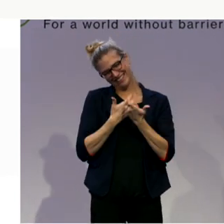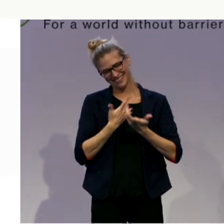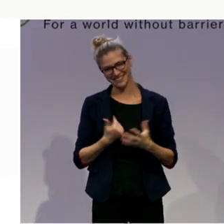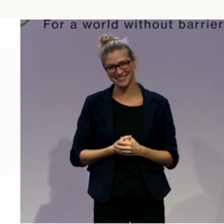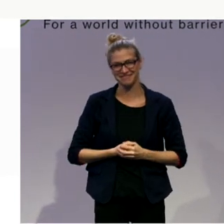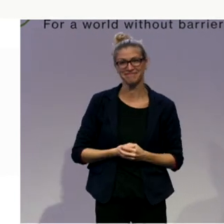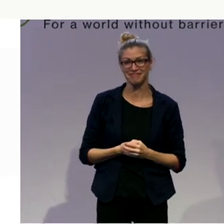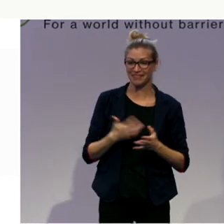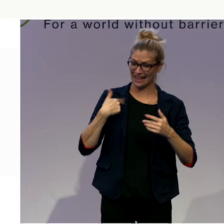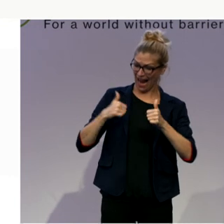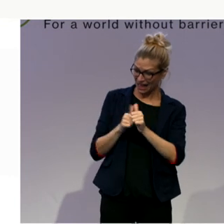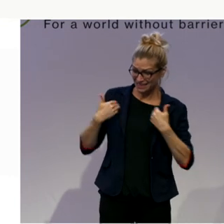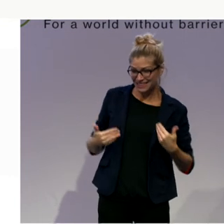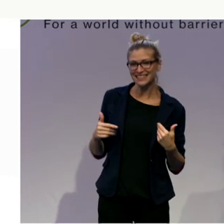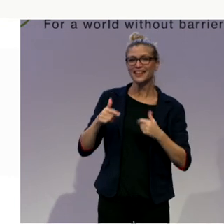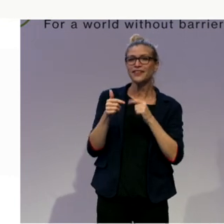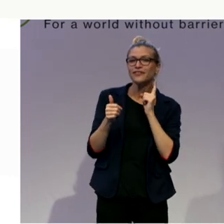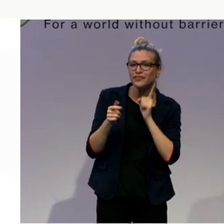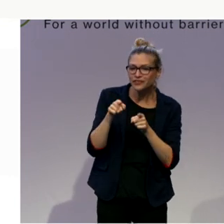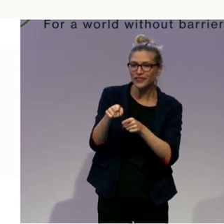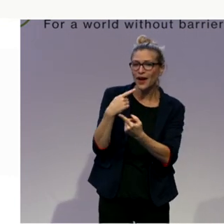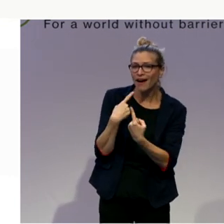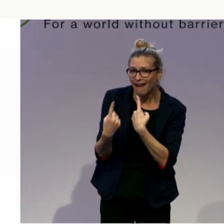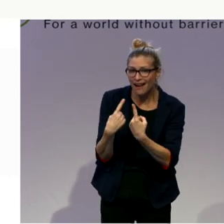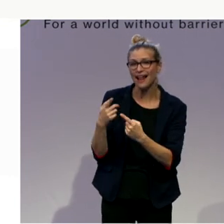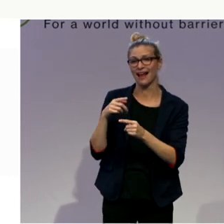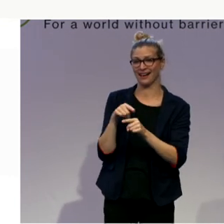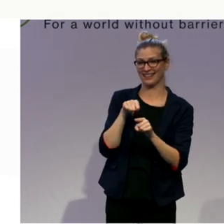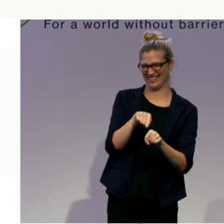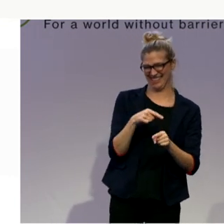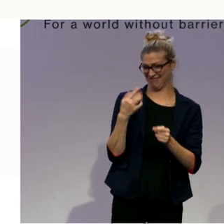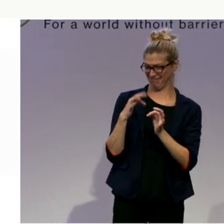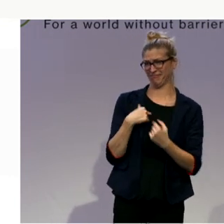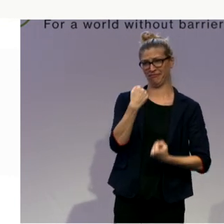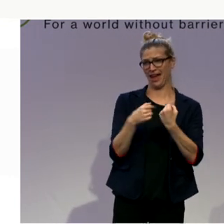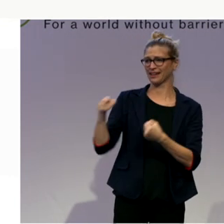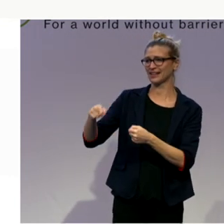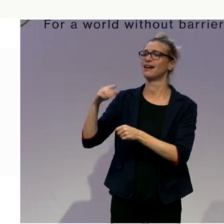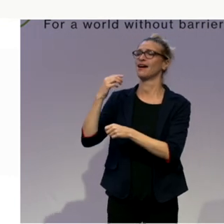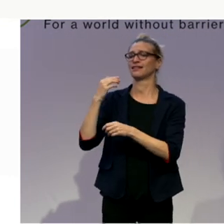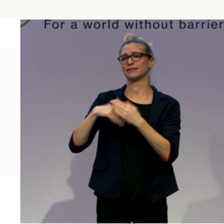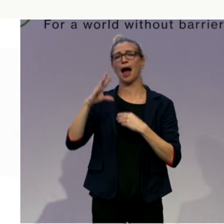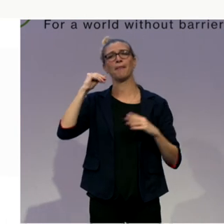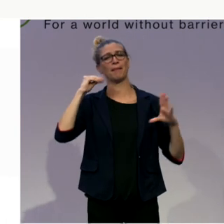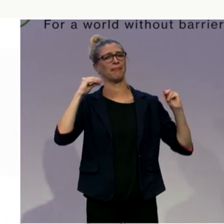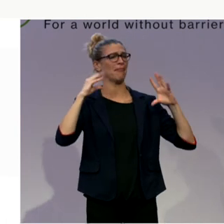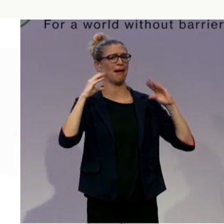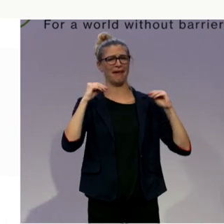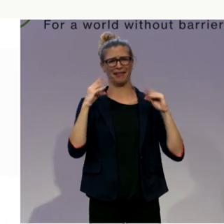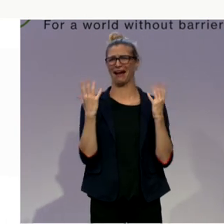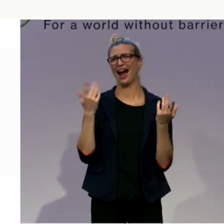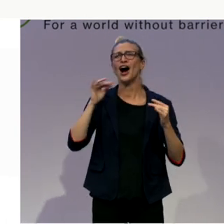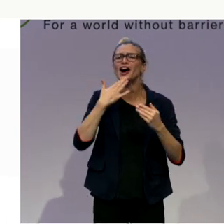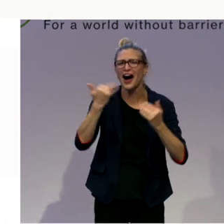more attentive to the traffic that he's had. It would be a more safe drive. even could announce it like this.